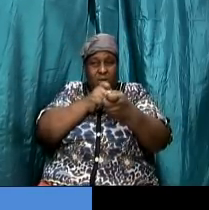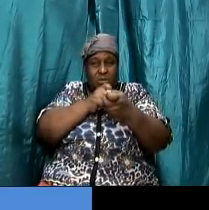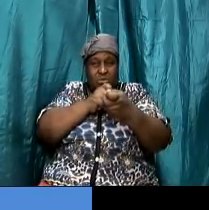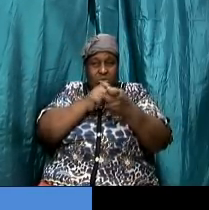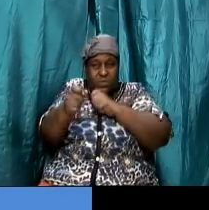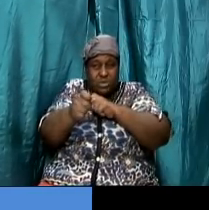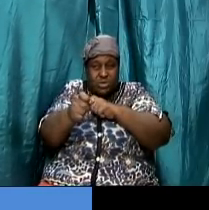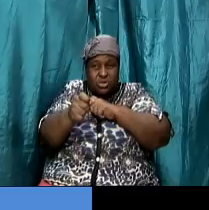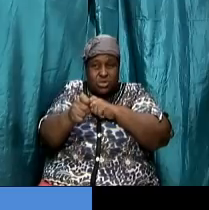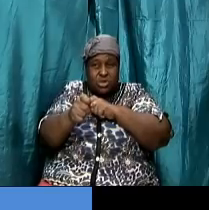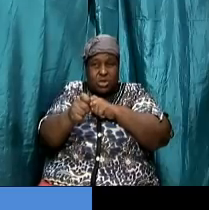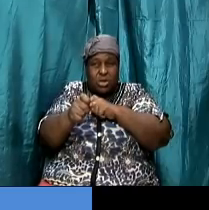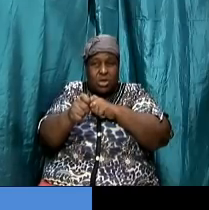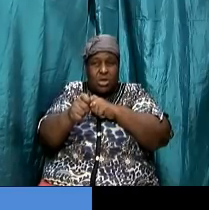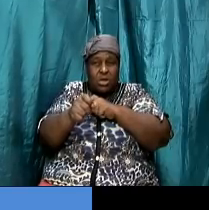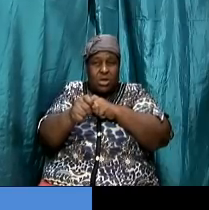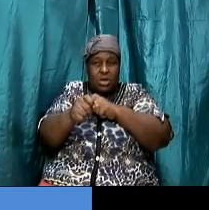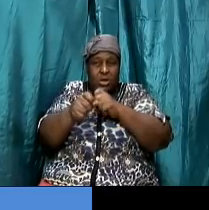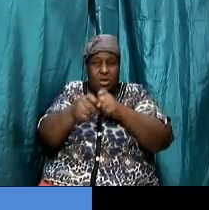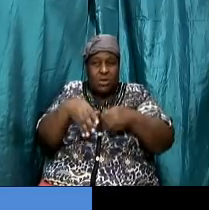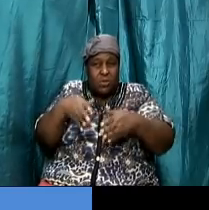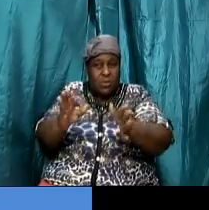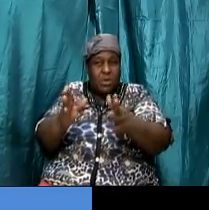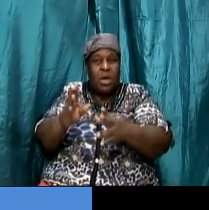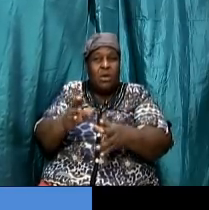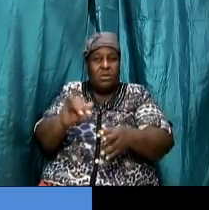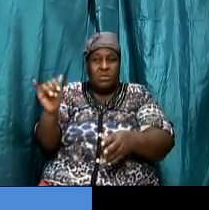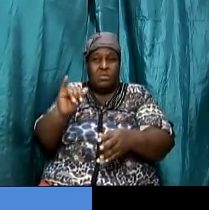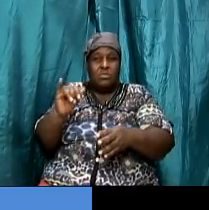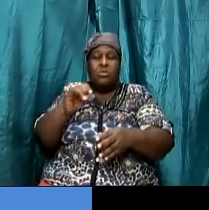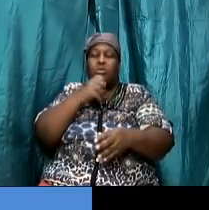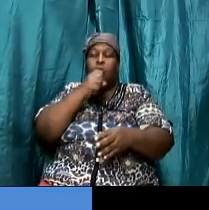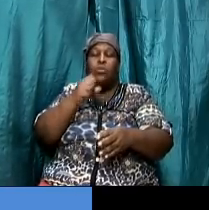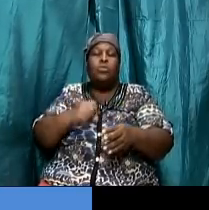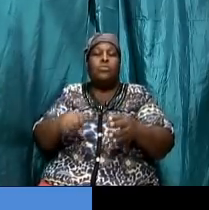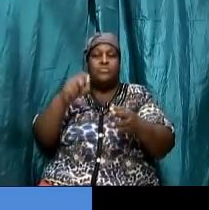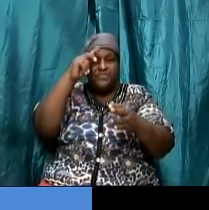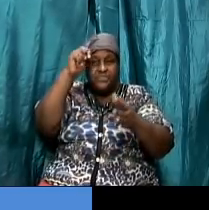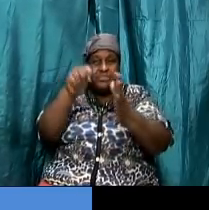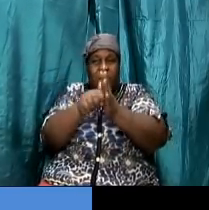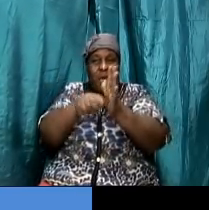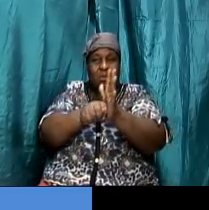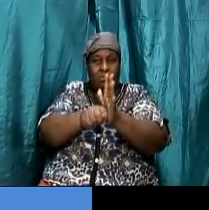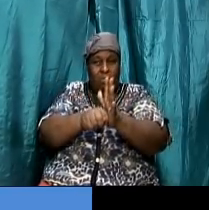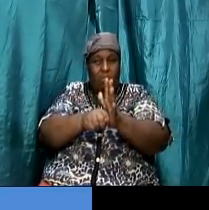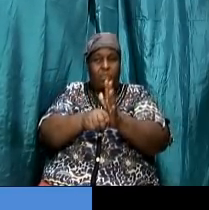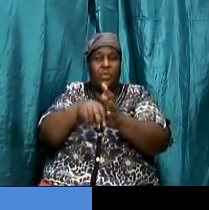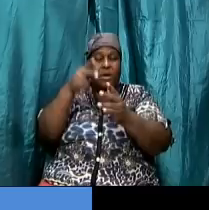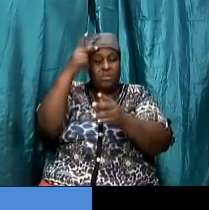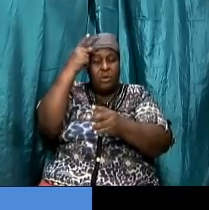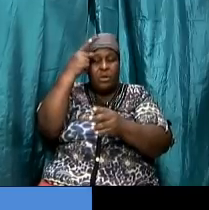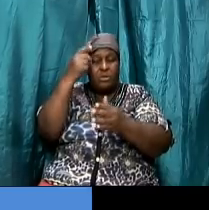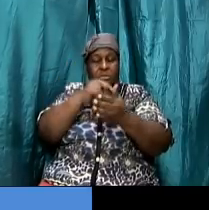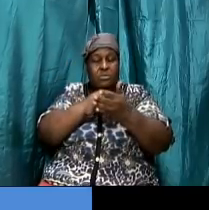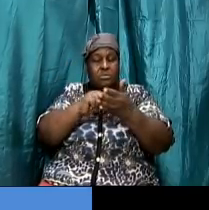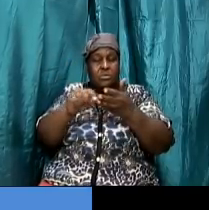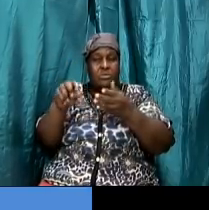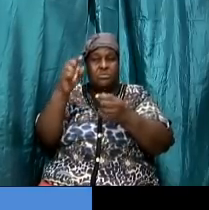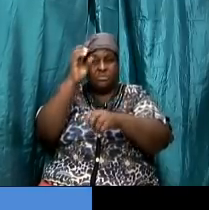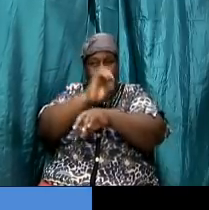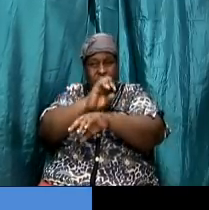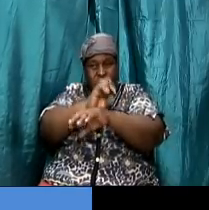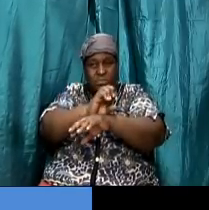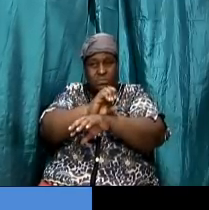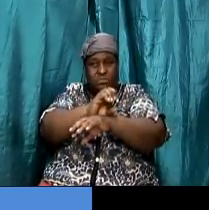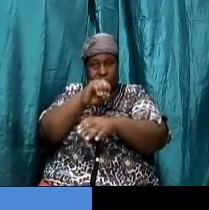just like they would do it in the old testament and paul was writing to the church in galatia and he said in